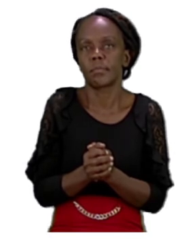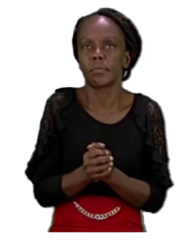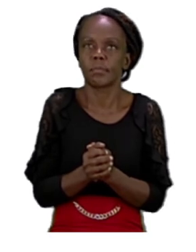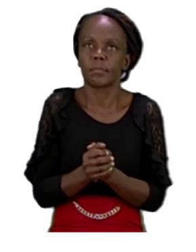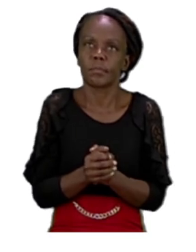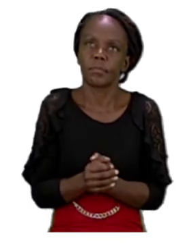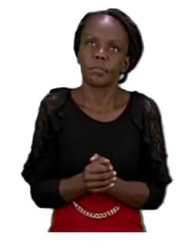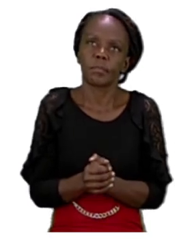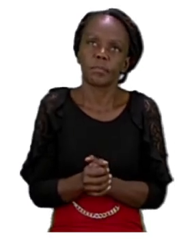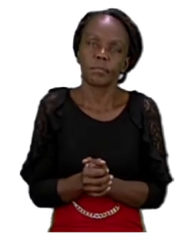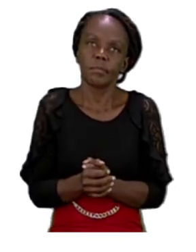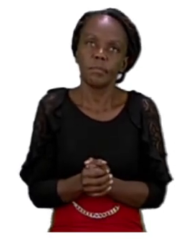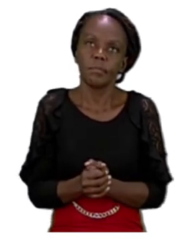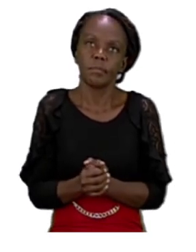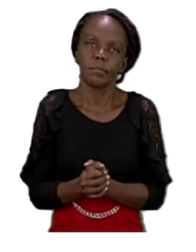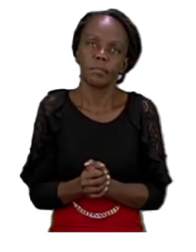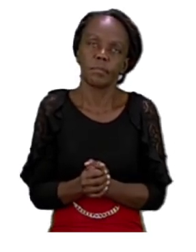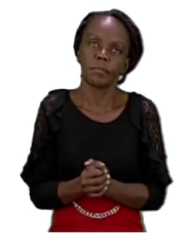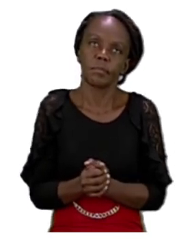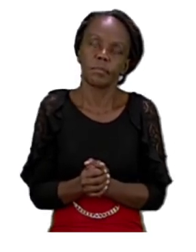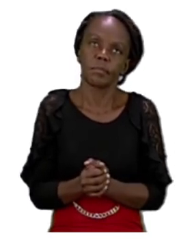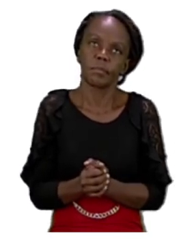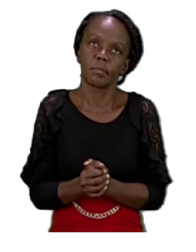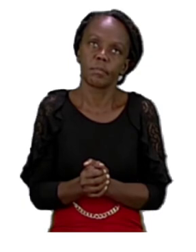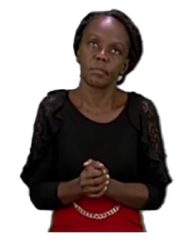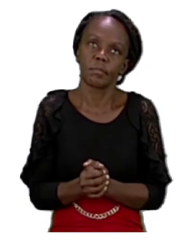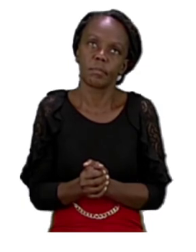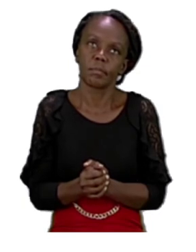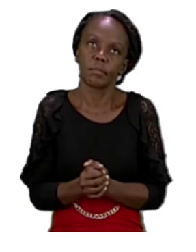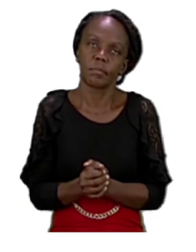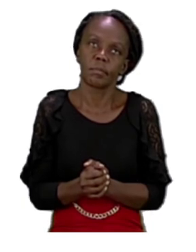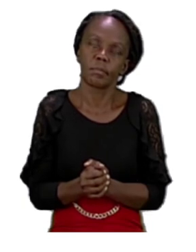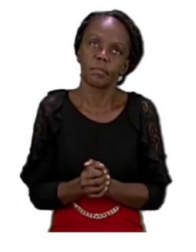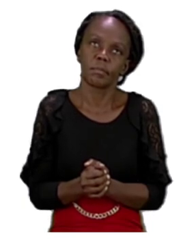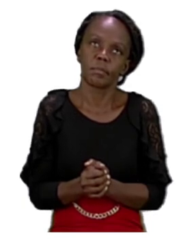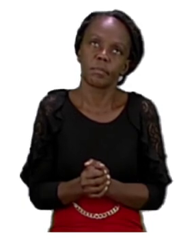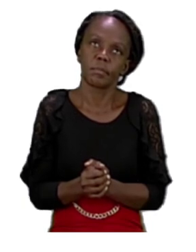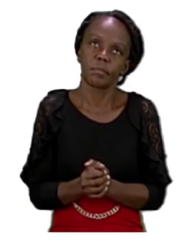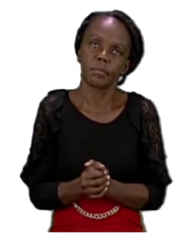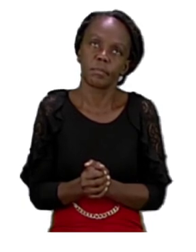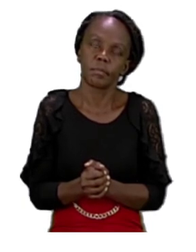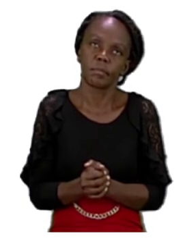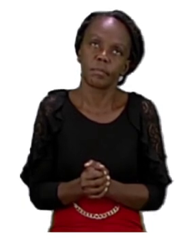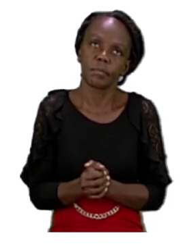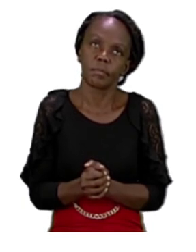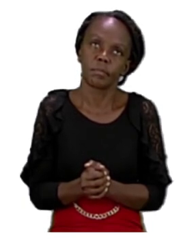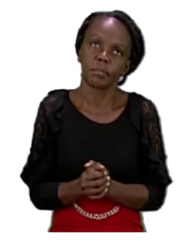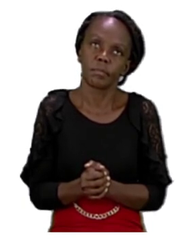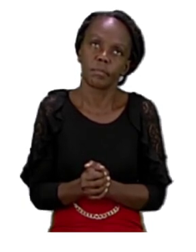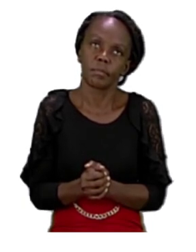we clap we are going to say the word and we're going to break it down from how we are clapping.